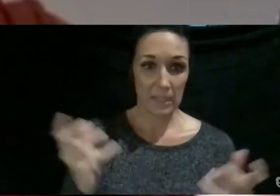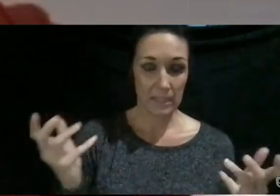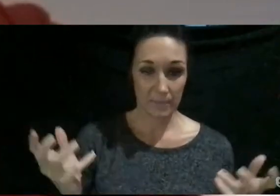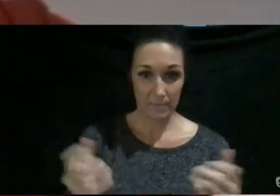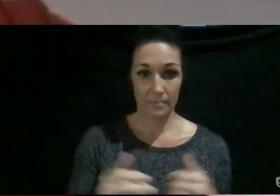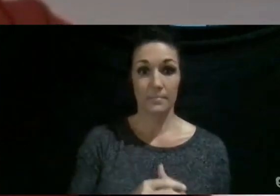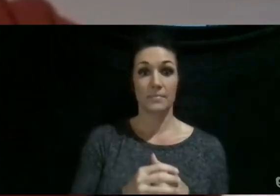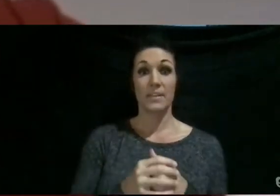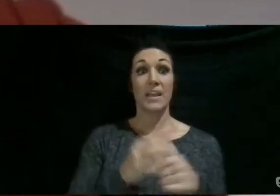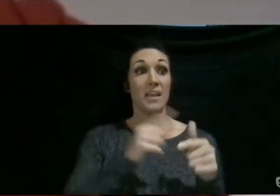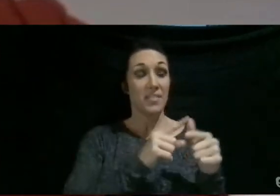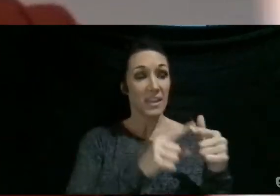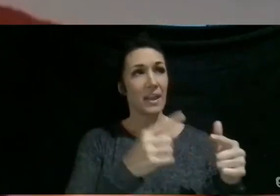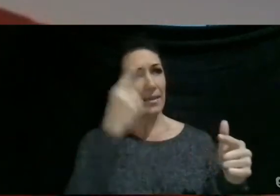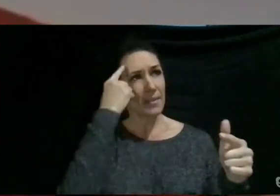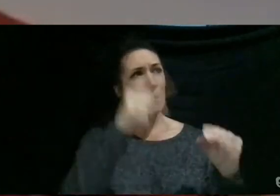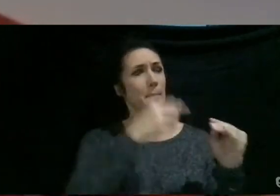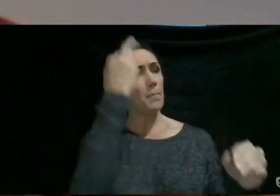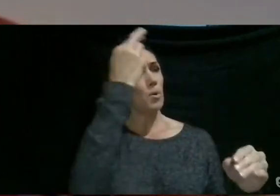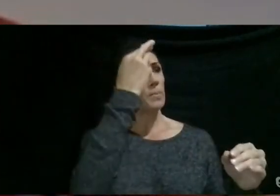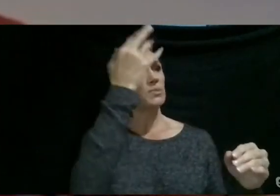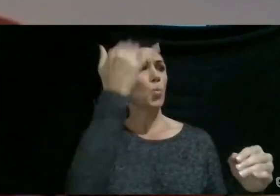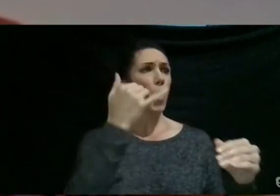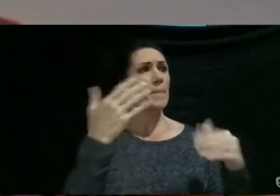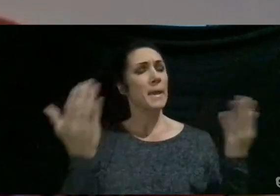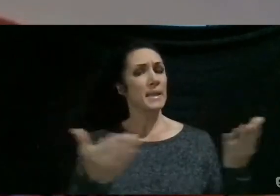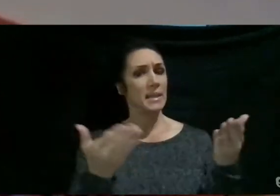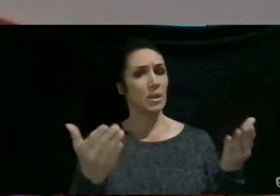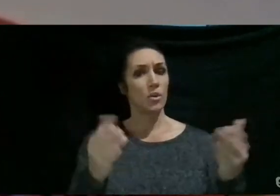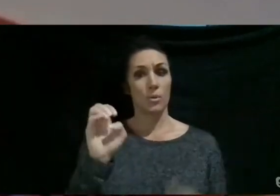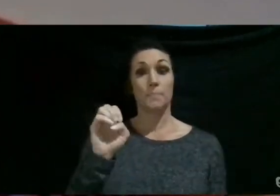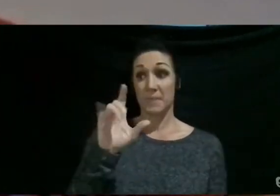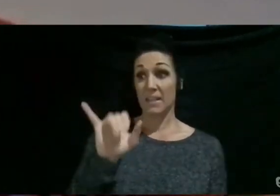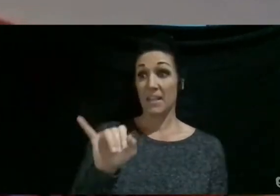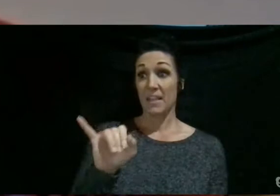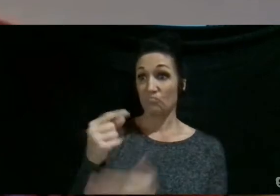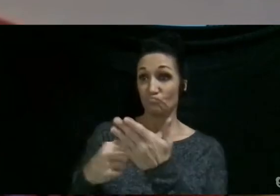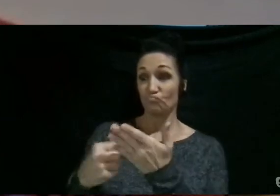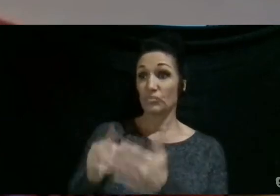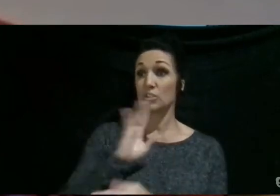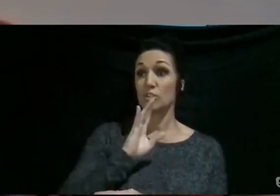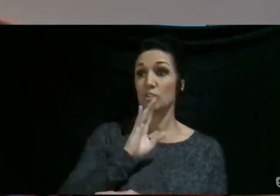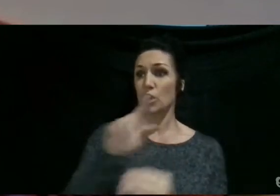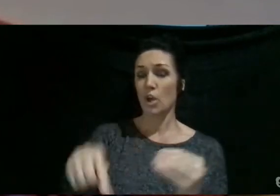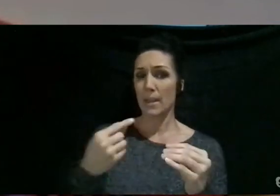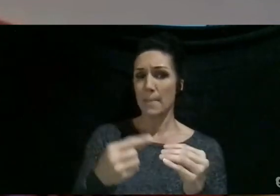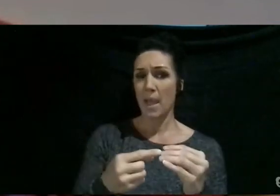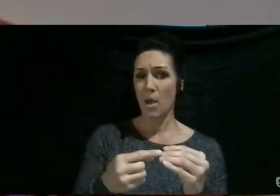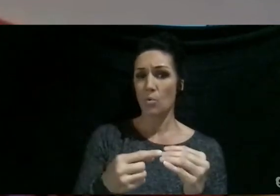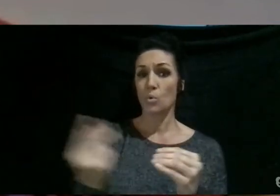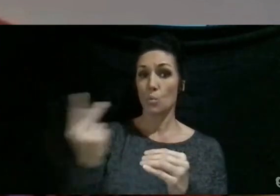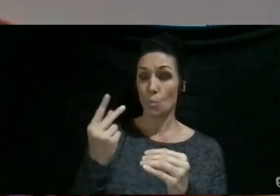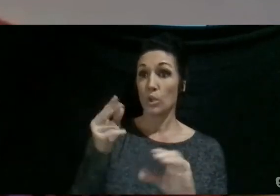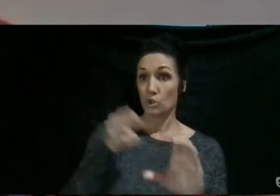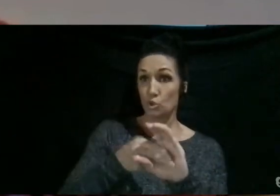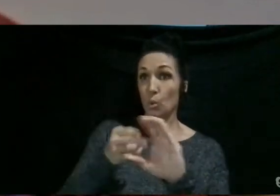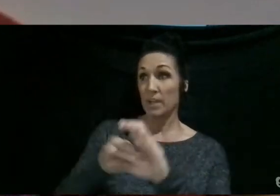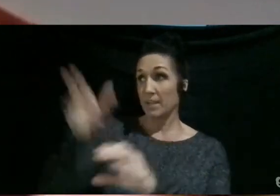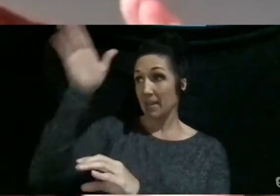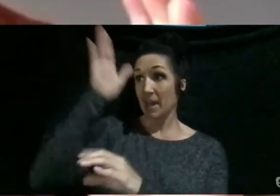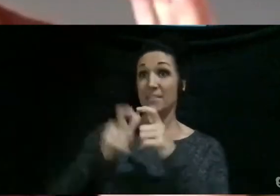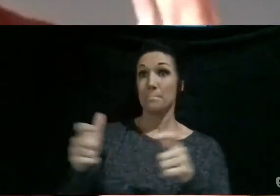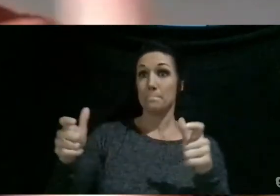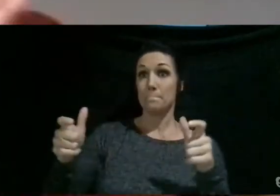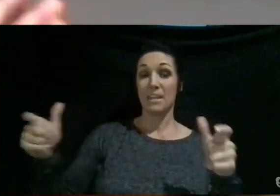purpose of, like, why am I here? So, Eli, you talk a little bit about this, and it gives us a perspective of, like, we're joining in God's bigger story of,